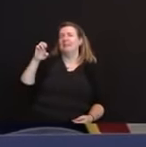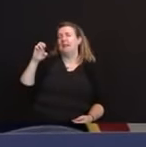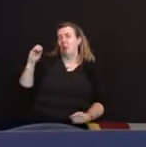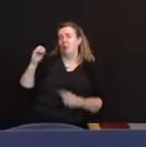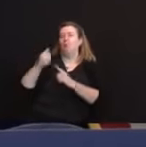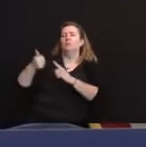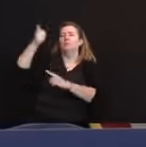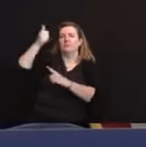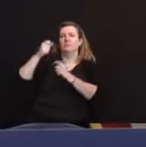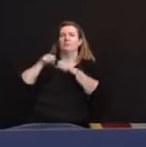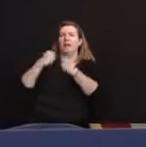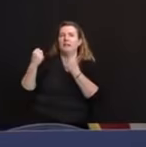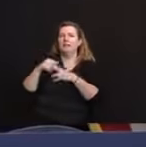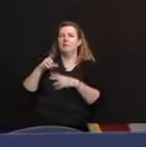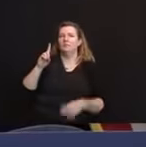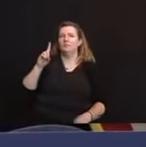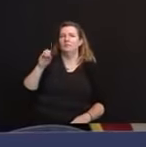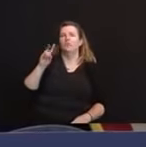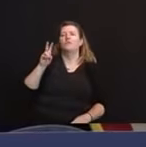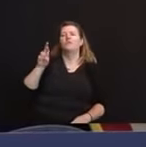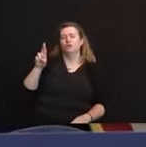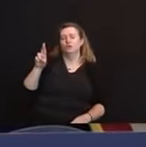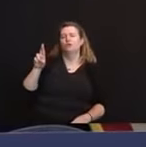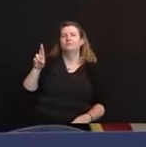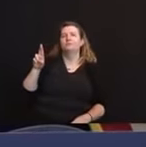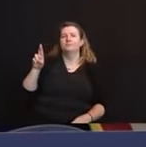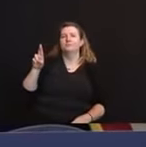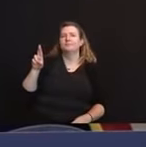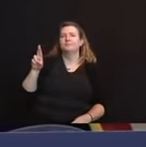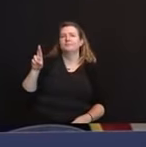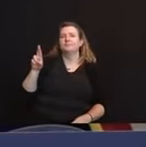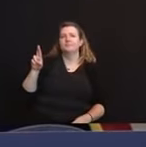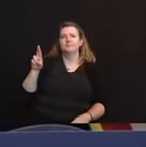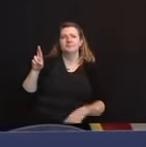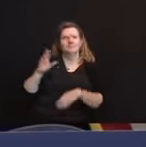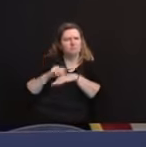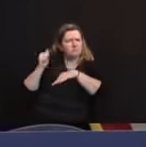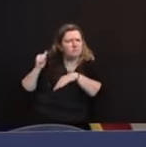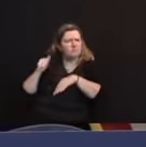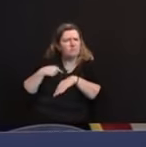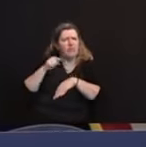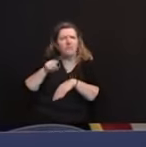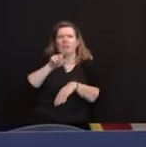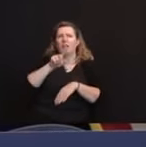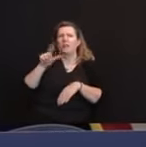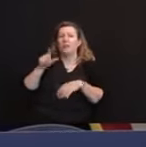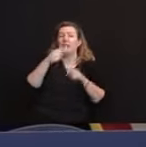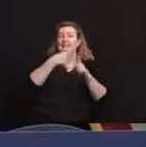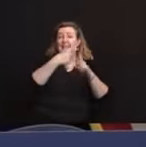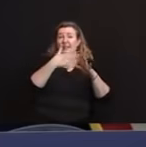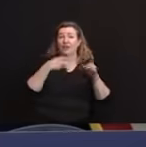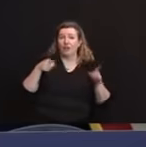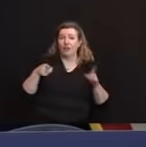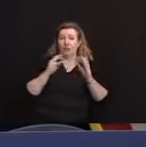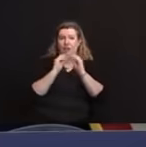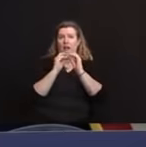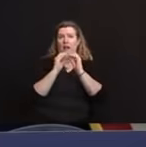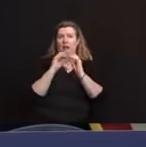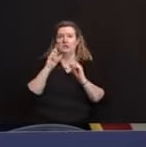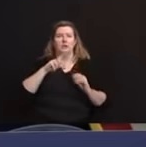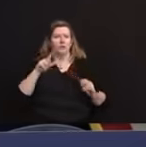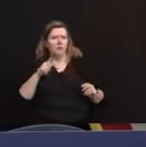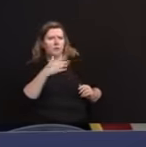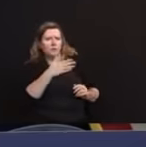Dover. Dover police were called to respond to a landlord-tenant dispute where the landlord had removed the tenant's belongings,